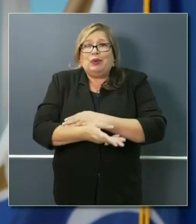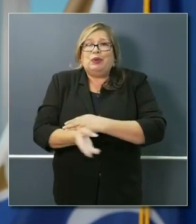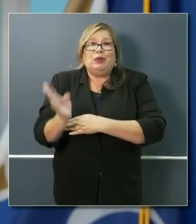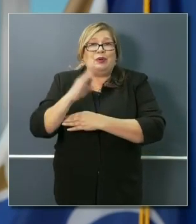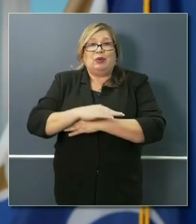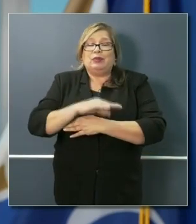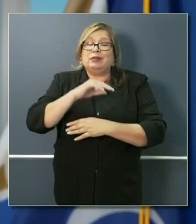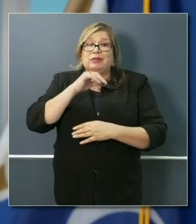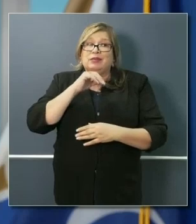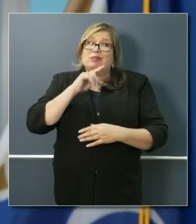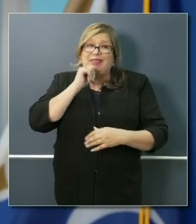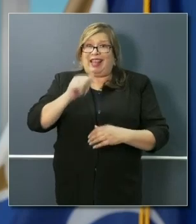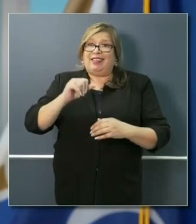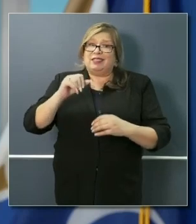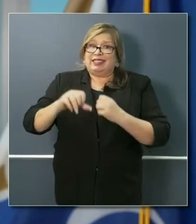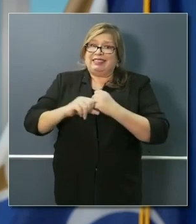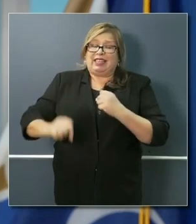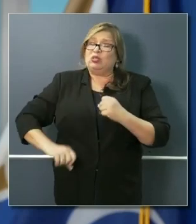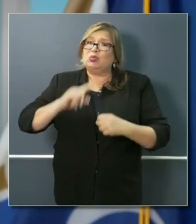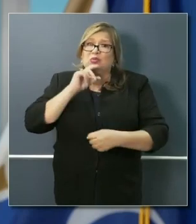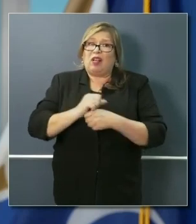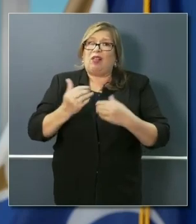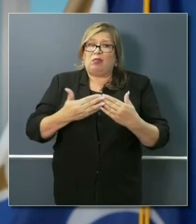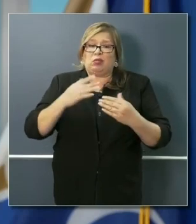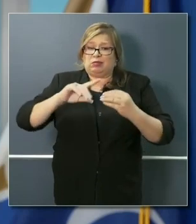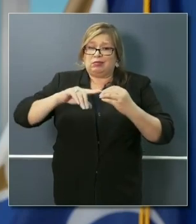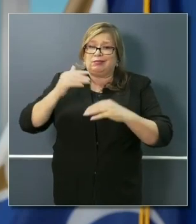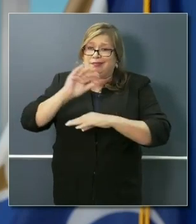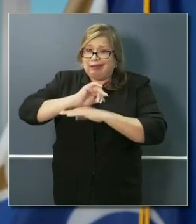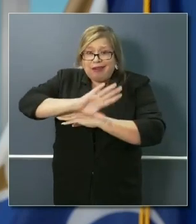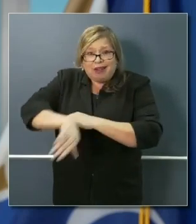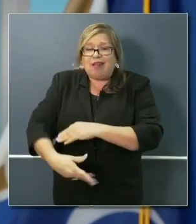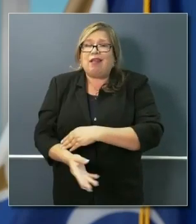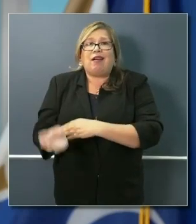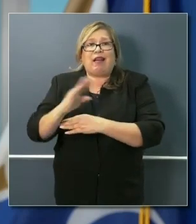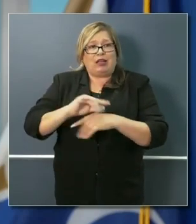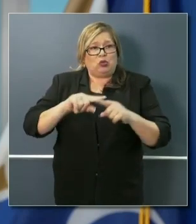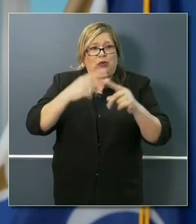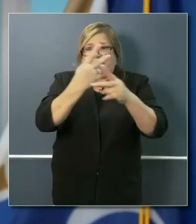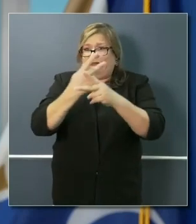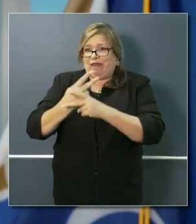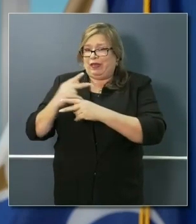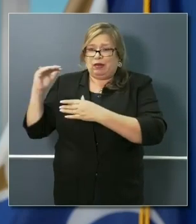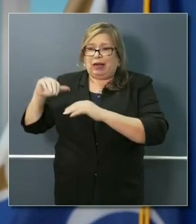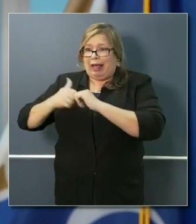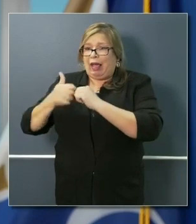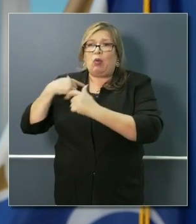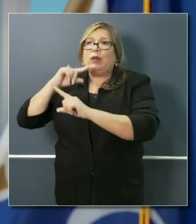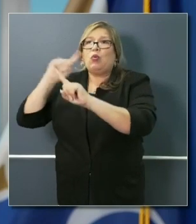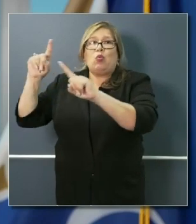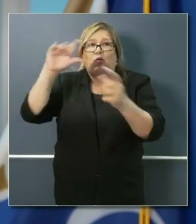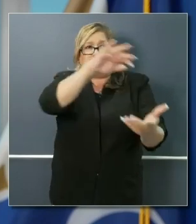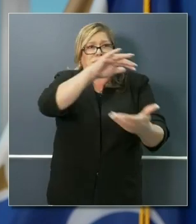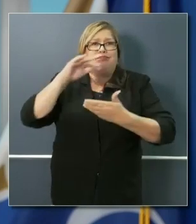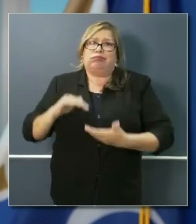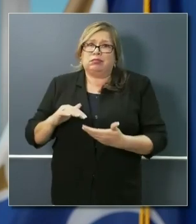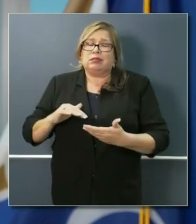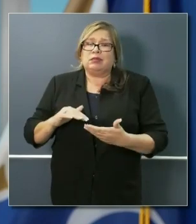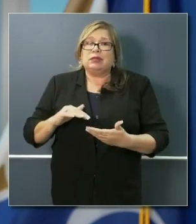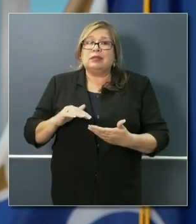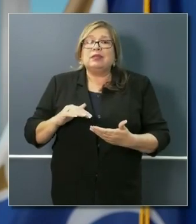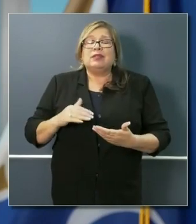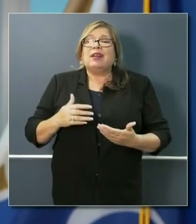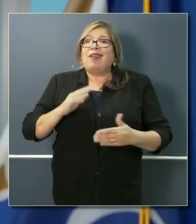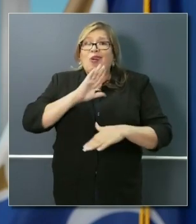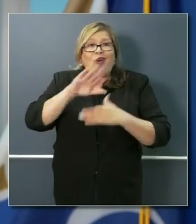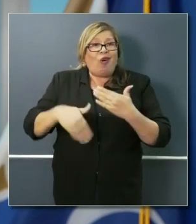not a gross exaggeration as a conduit to these logistics. And I will just say as an example, not all of